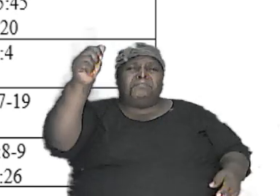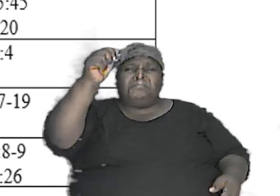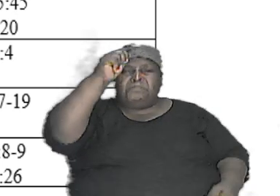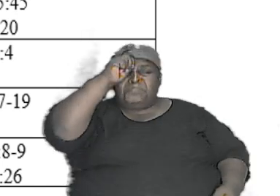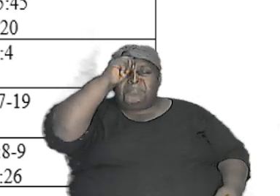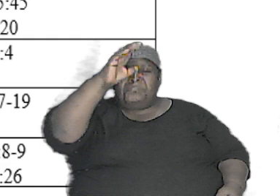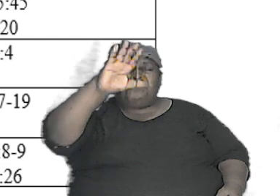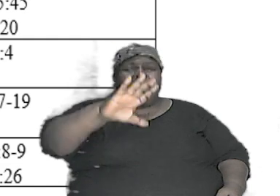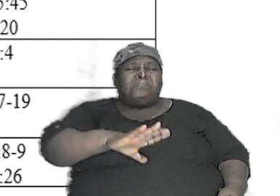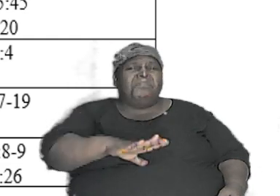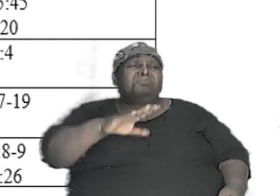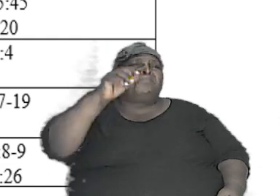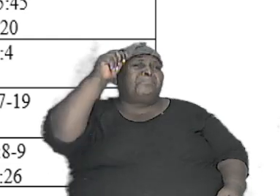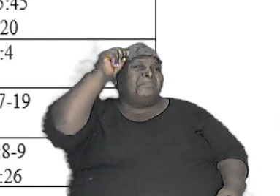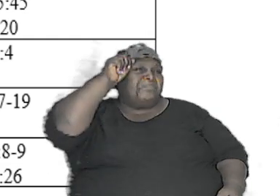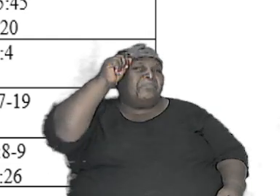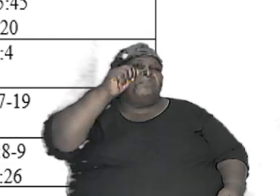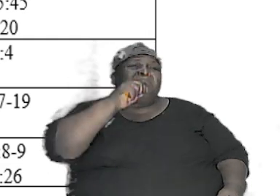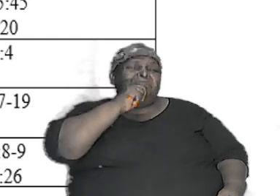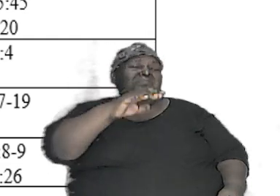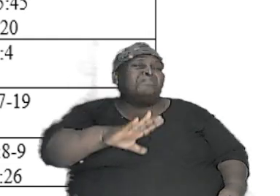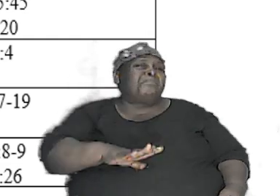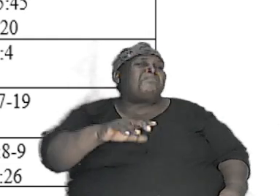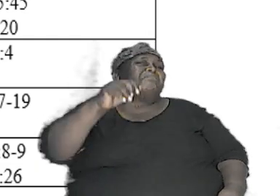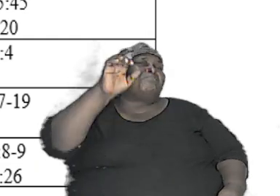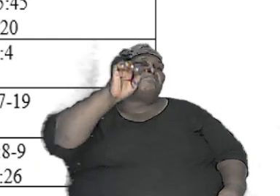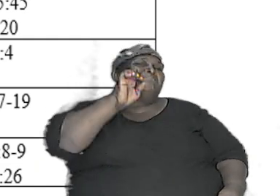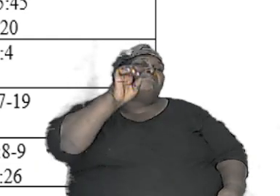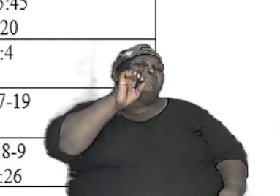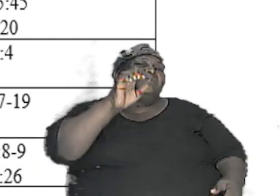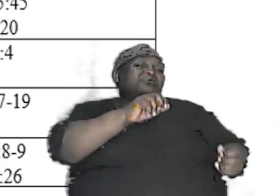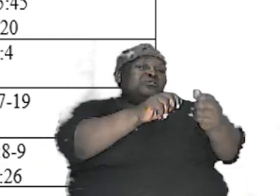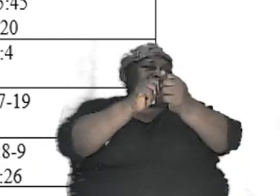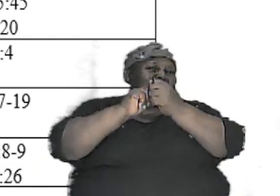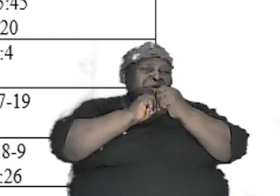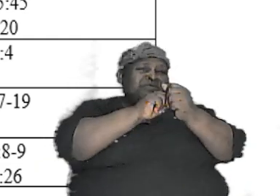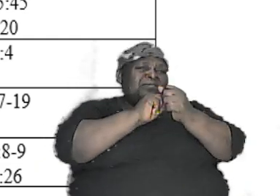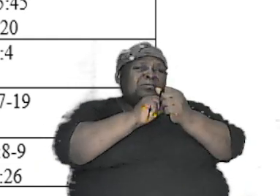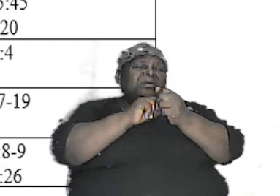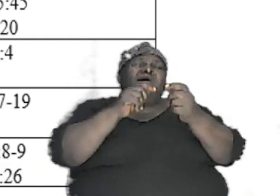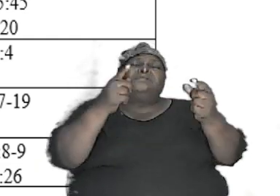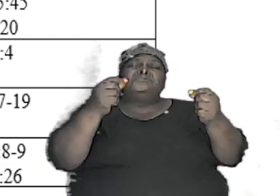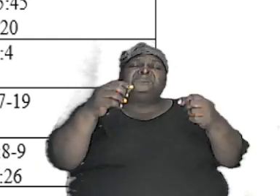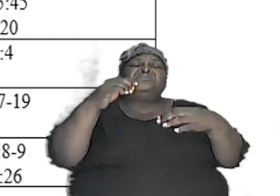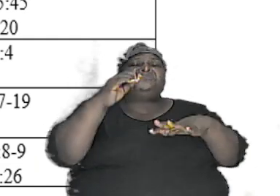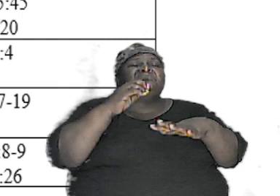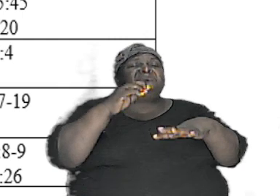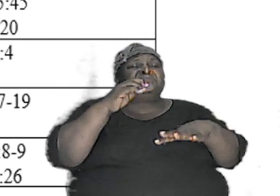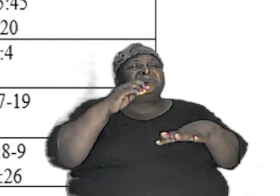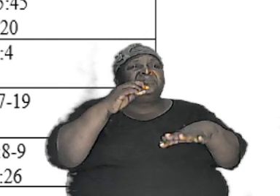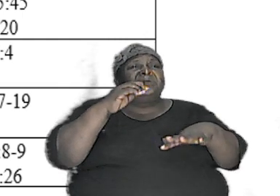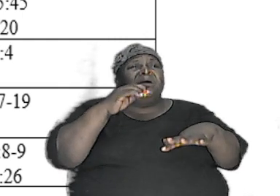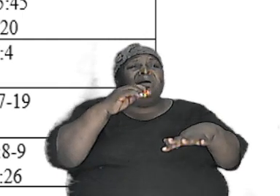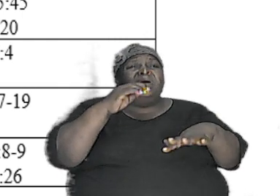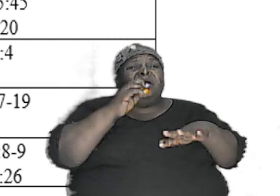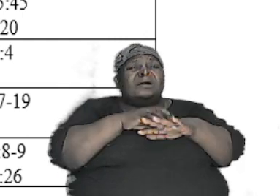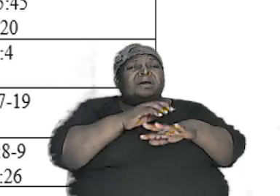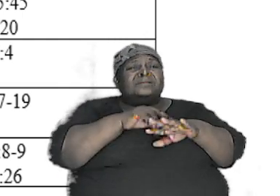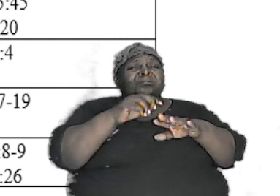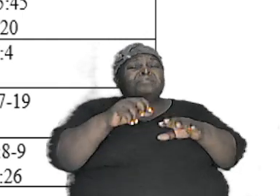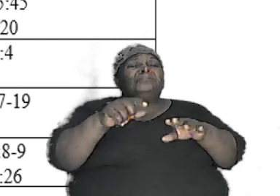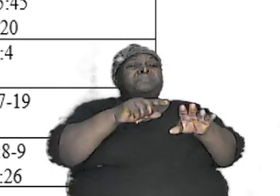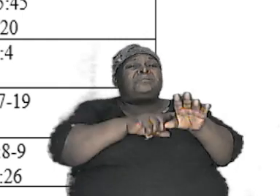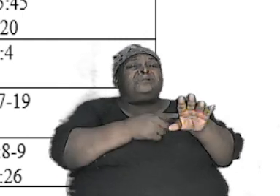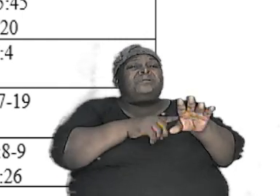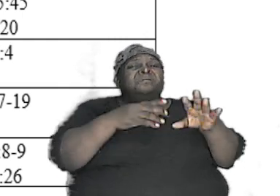male Adam and the female together and he did that at the beginning it means then that what is being said